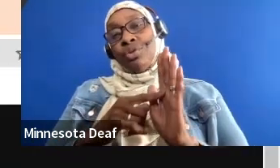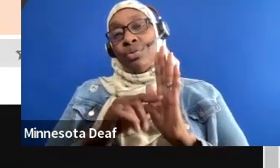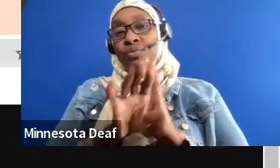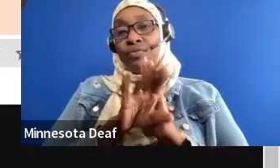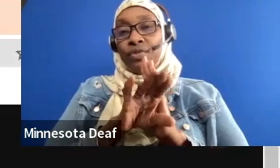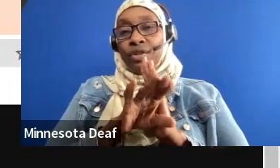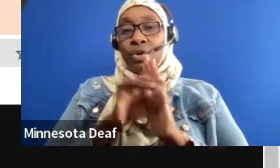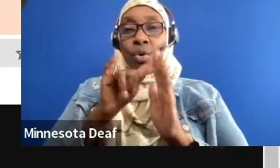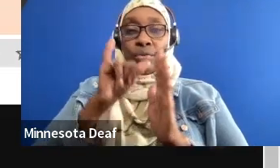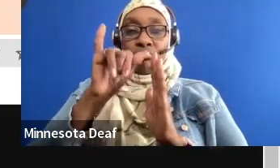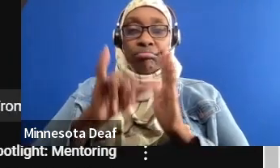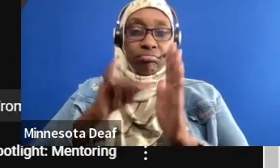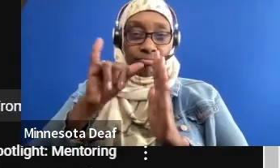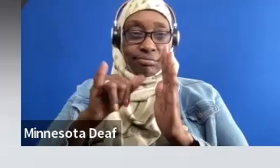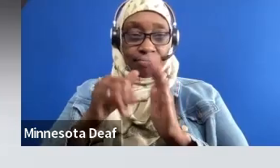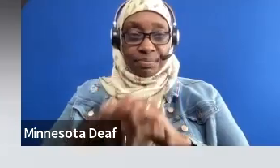I'll be on the screen.